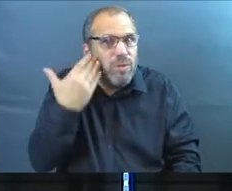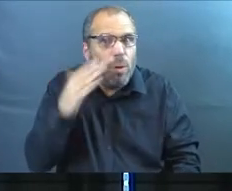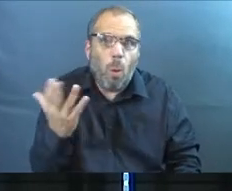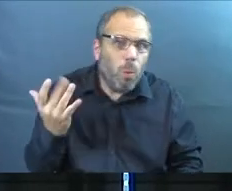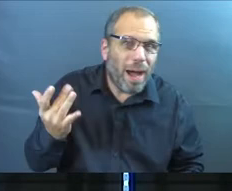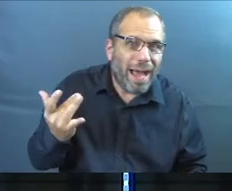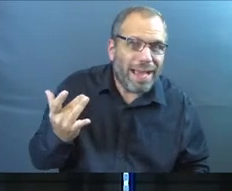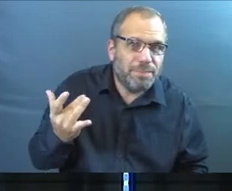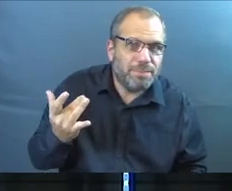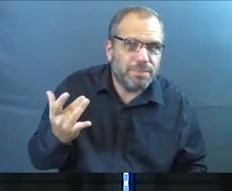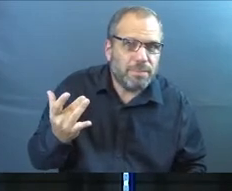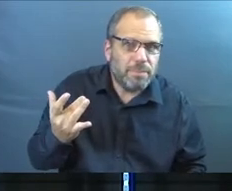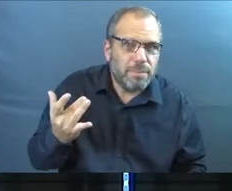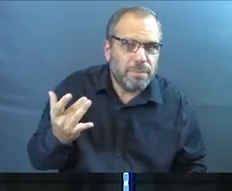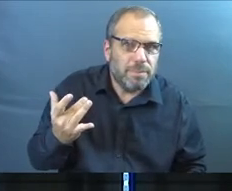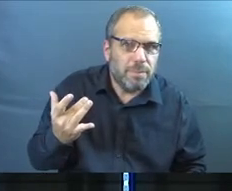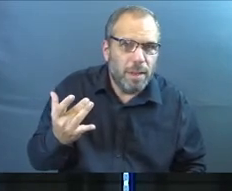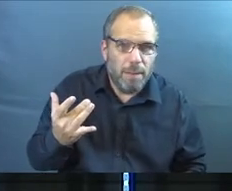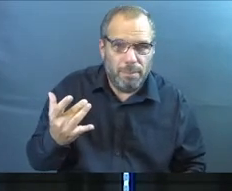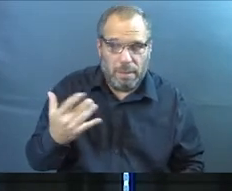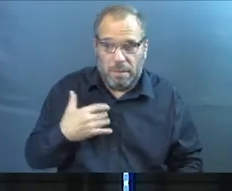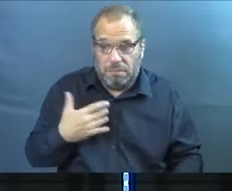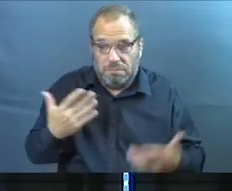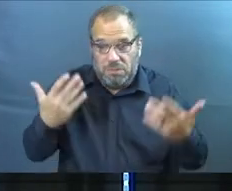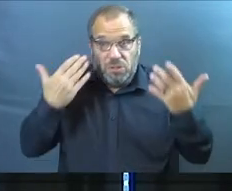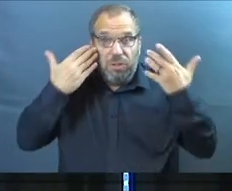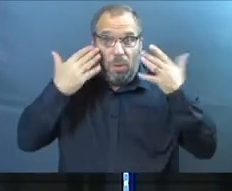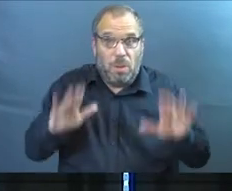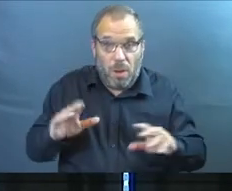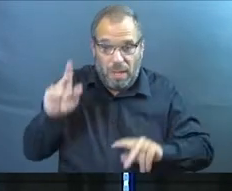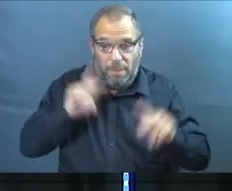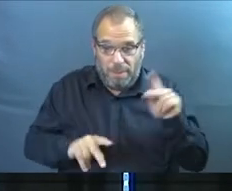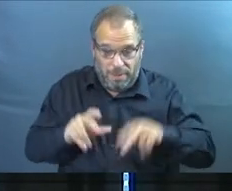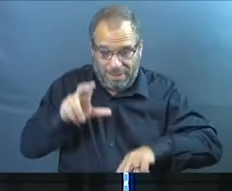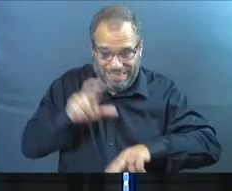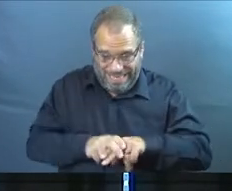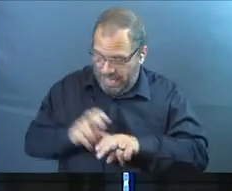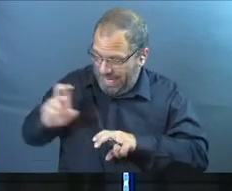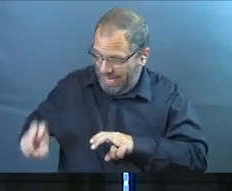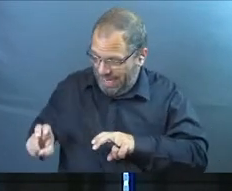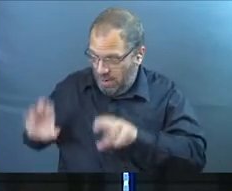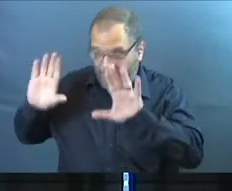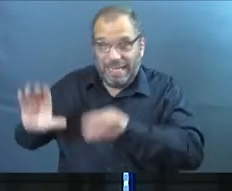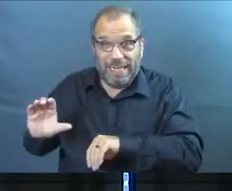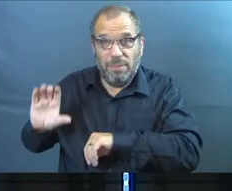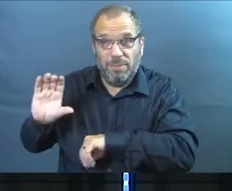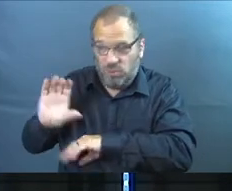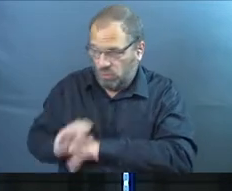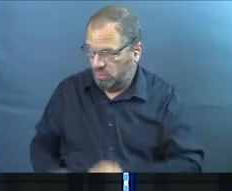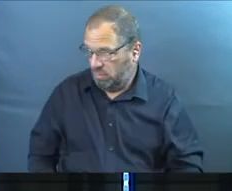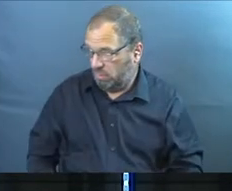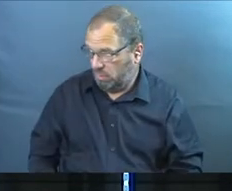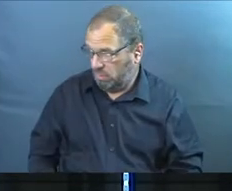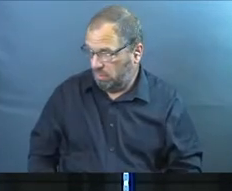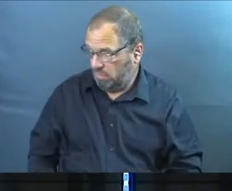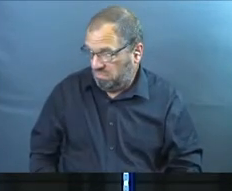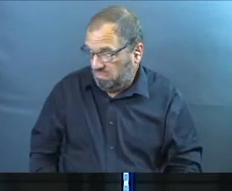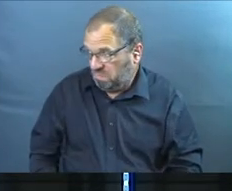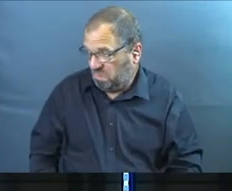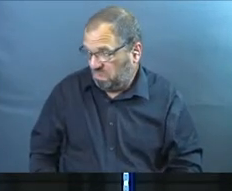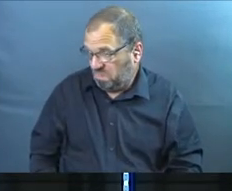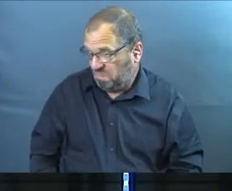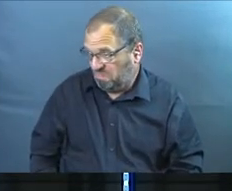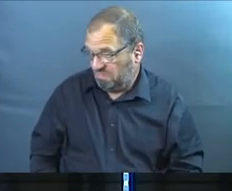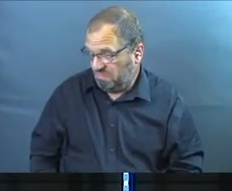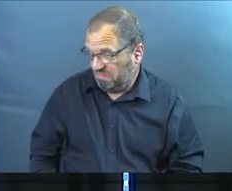Why? Because rows don't know. The people that we're sitting next to on a Sunday morning, we don't know them all